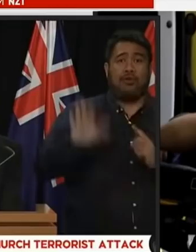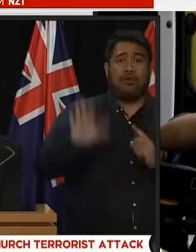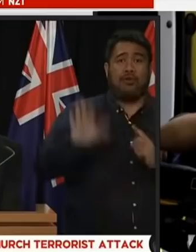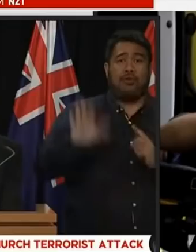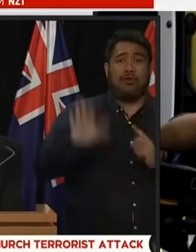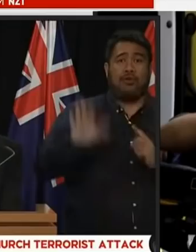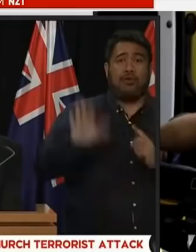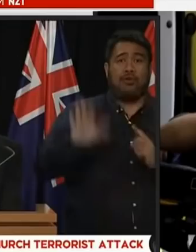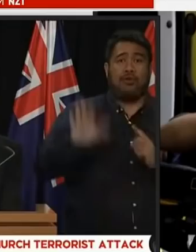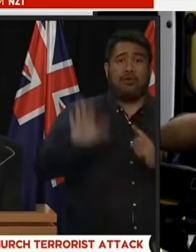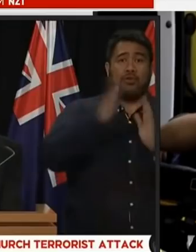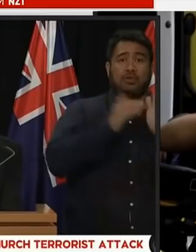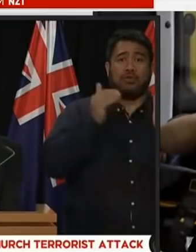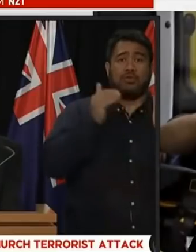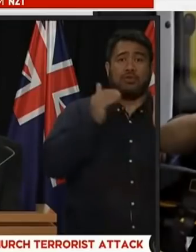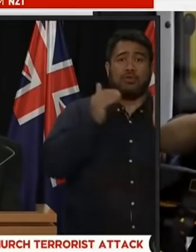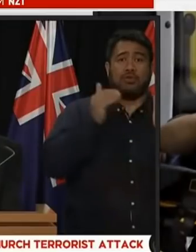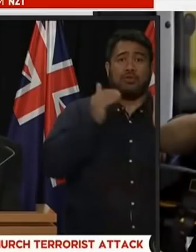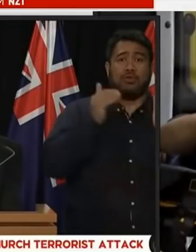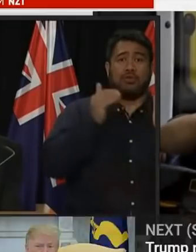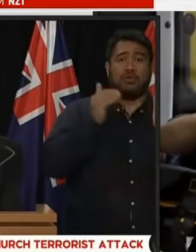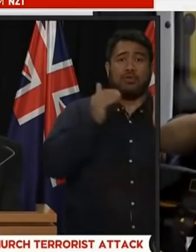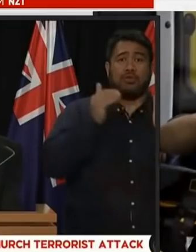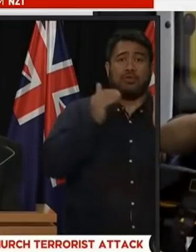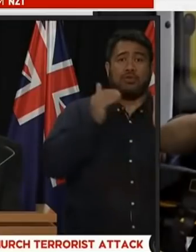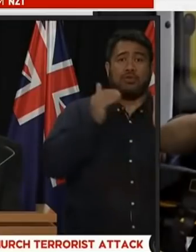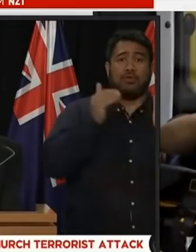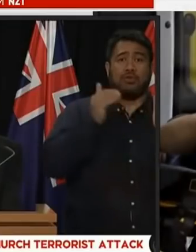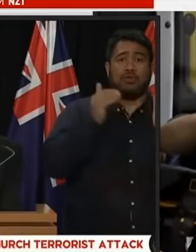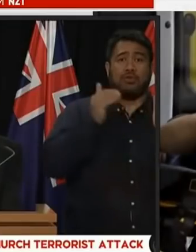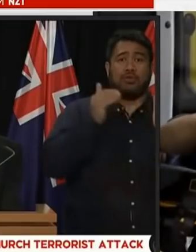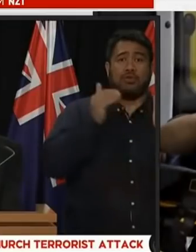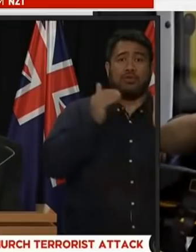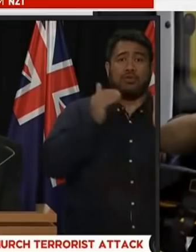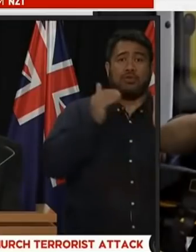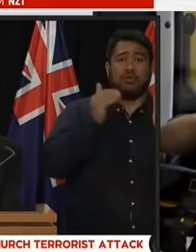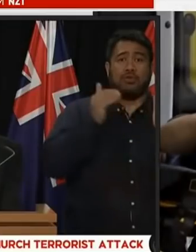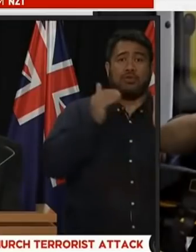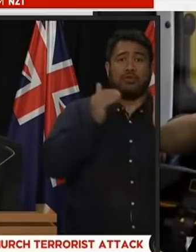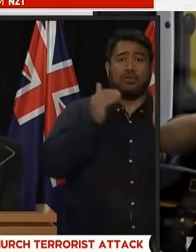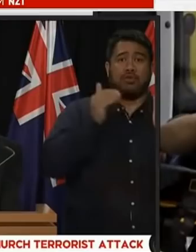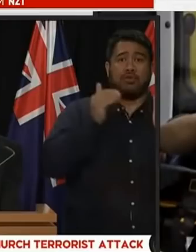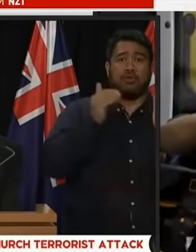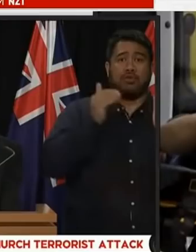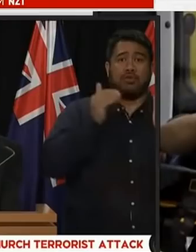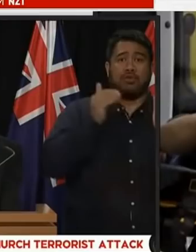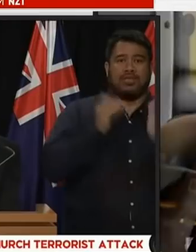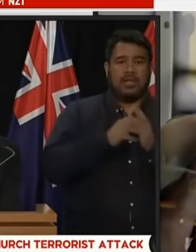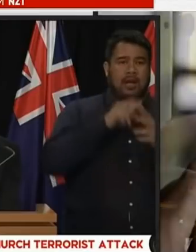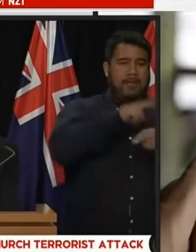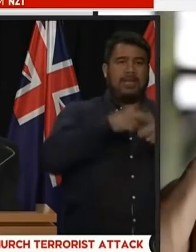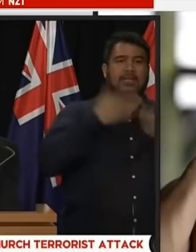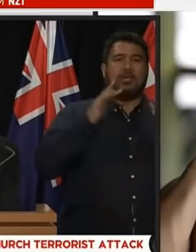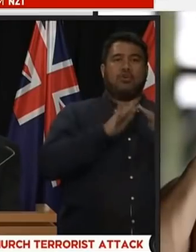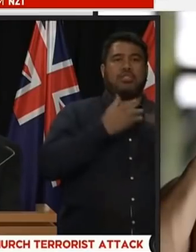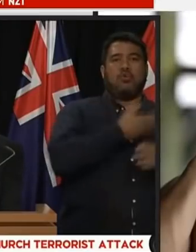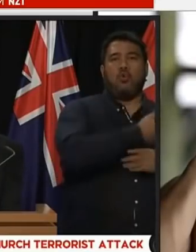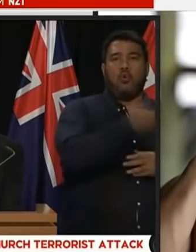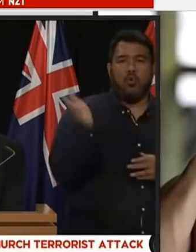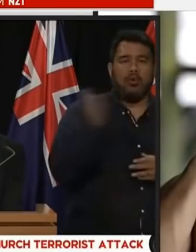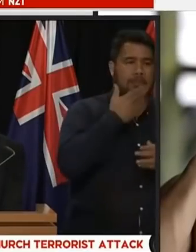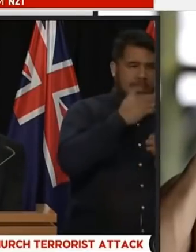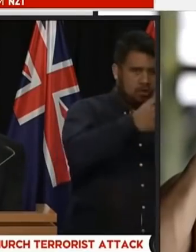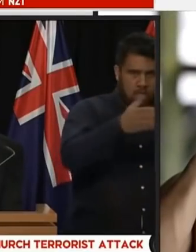good lord man oh notice men are doing that gig yeah advice to remain